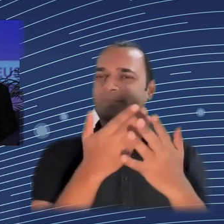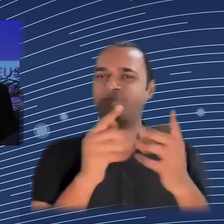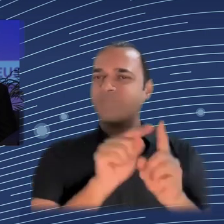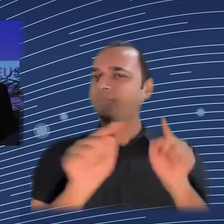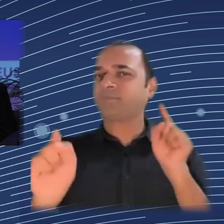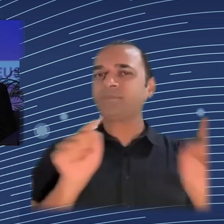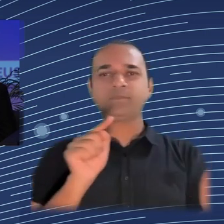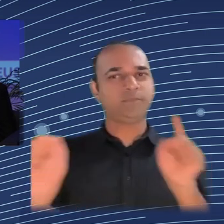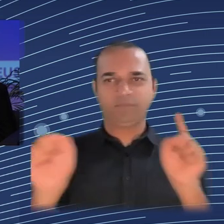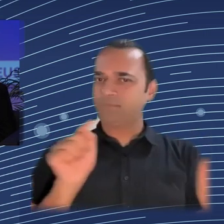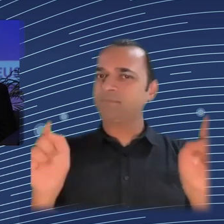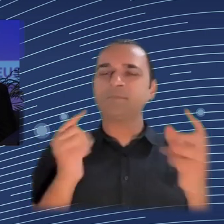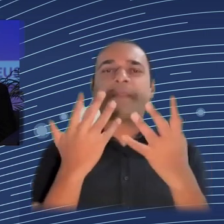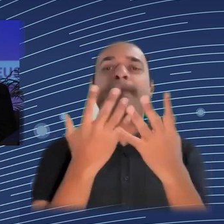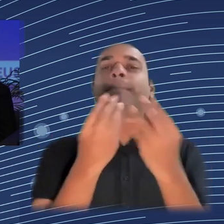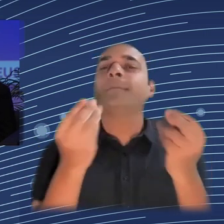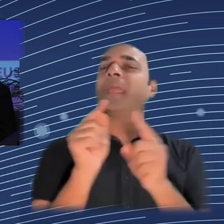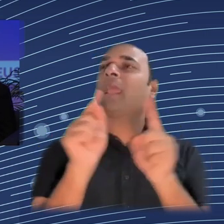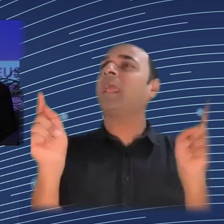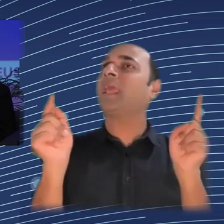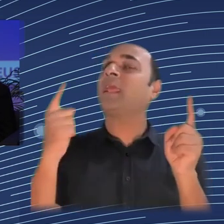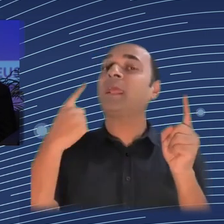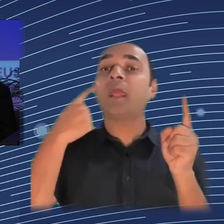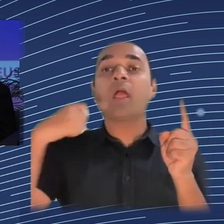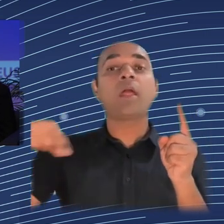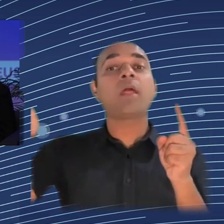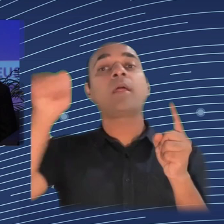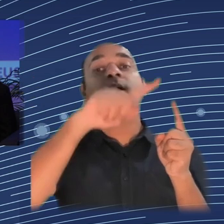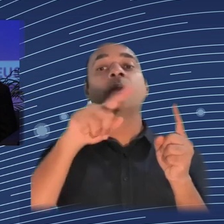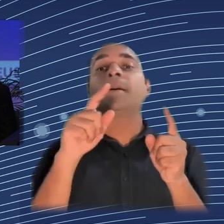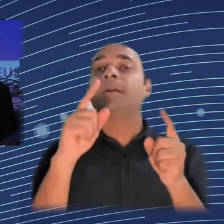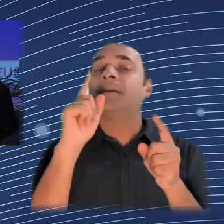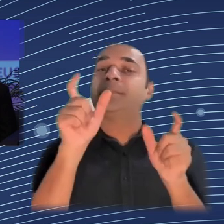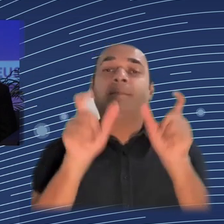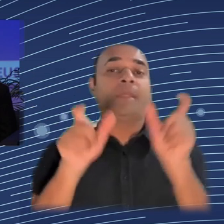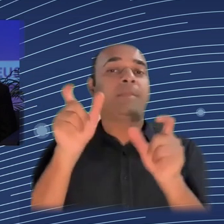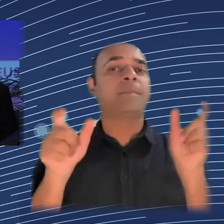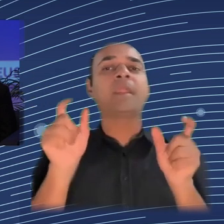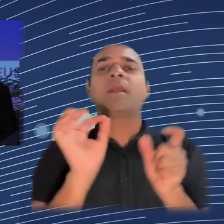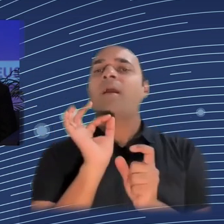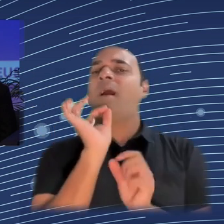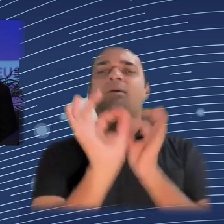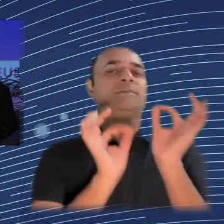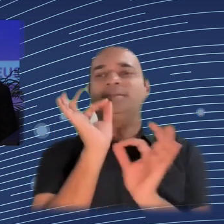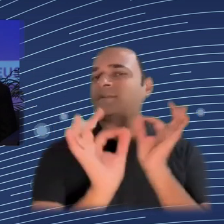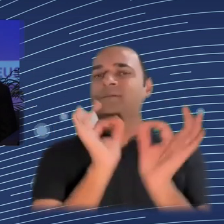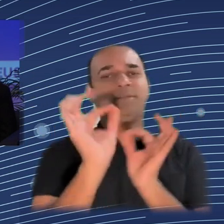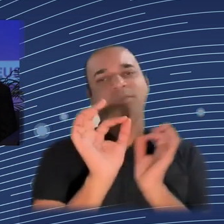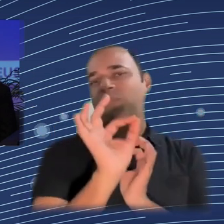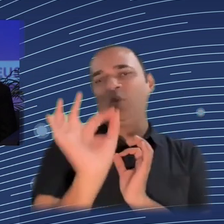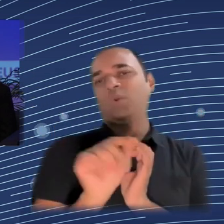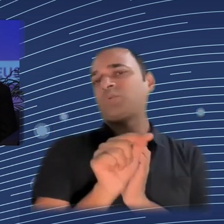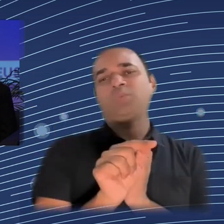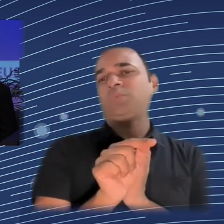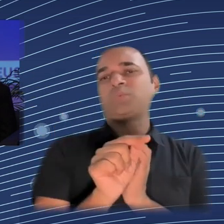of these AI systems will bring in our lives. And yet, they are already so